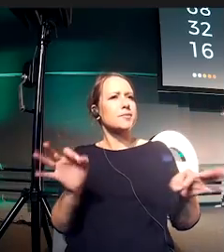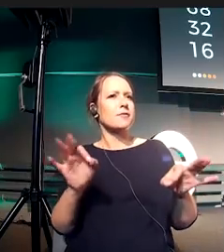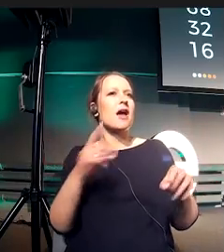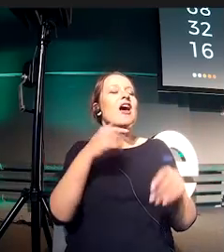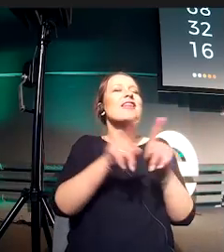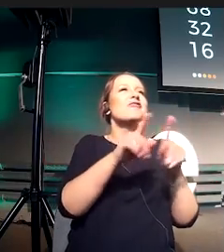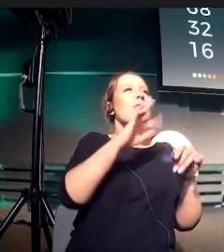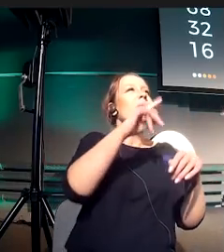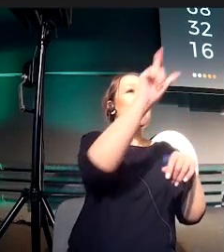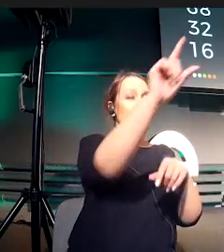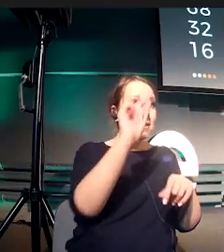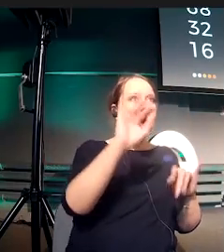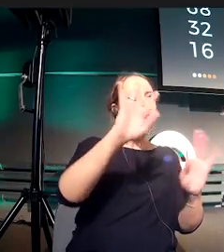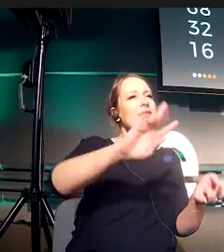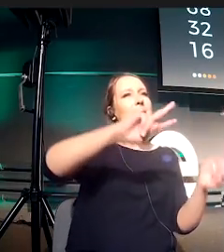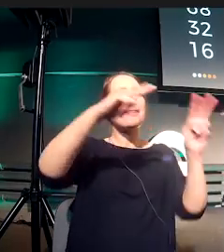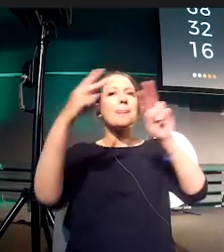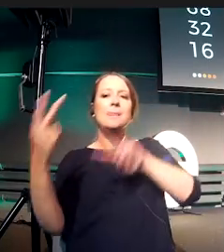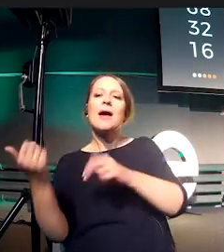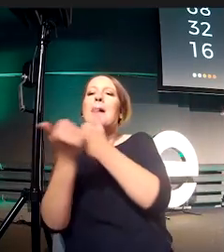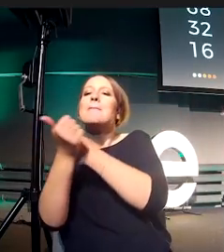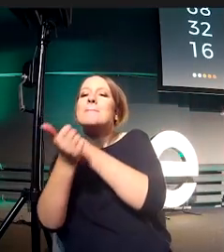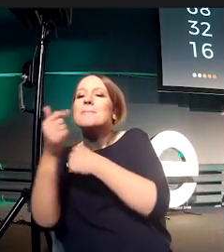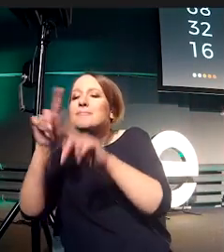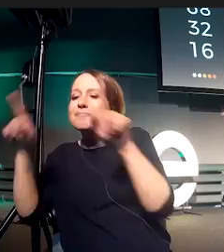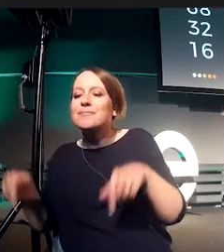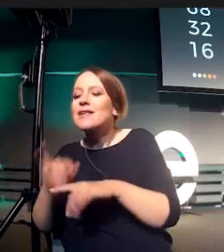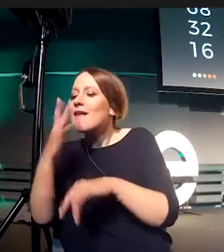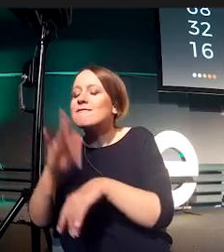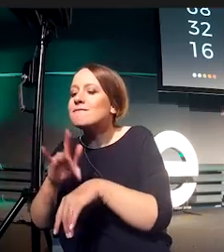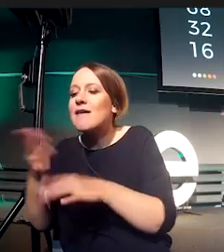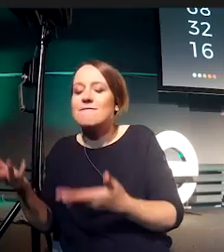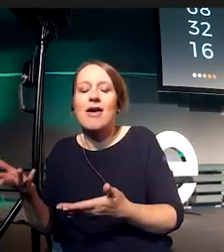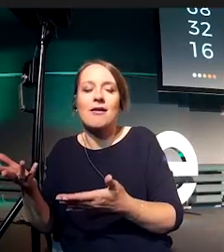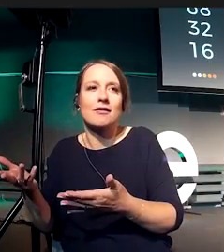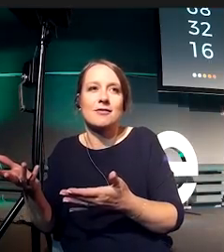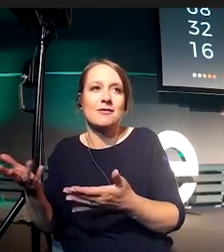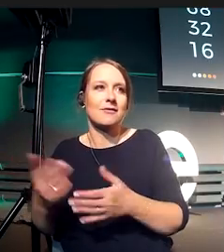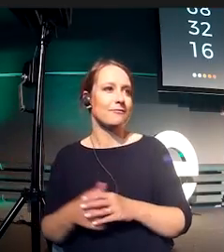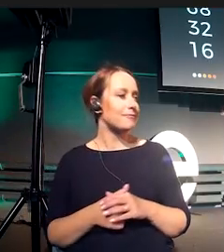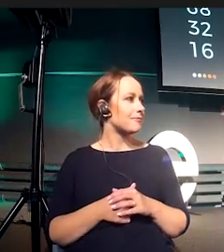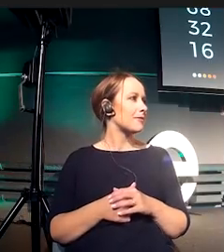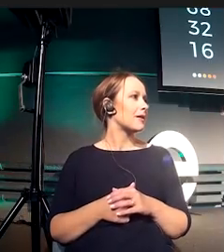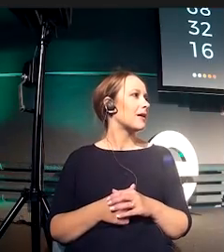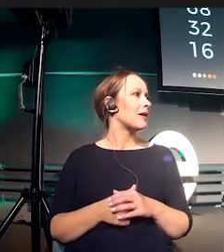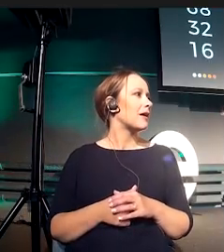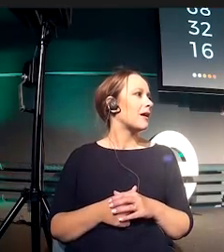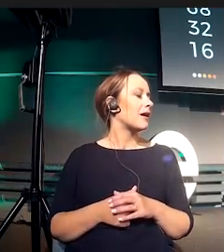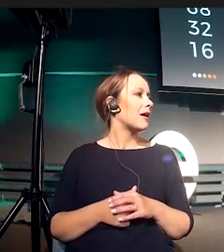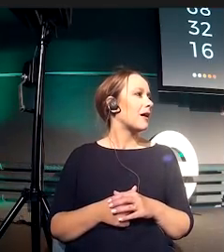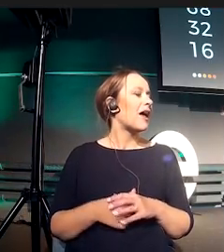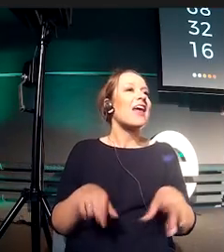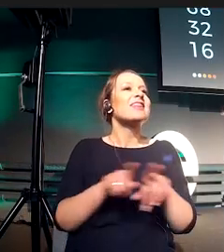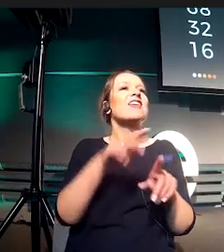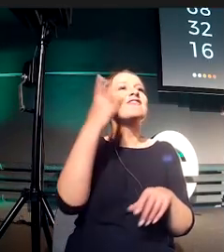here that there's good differences and jumps between the different colors, as you can see the different